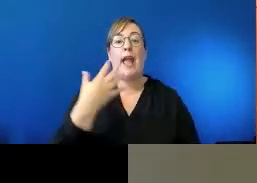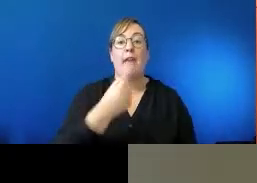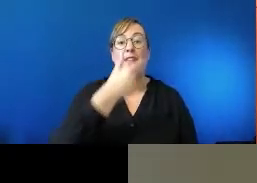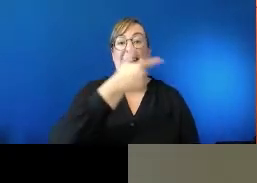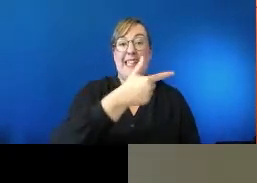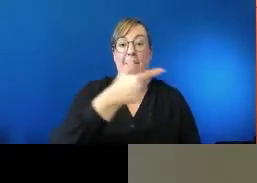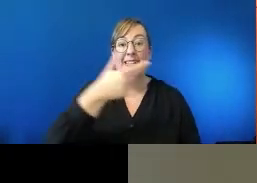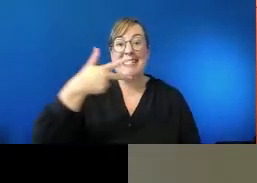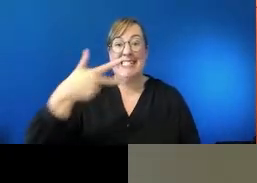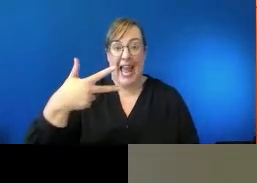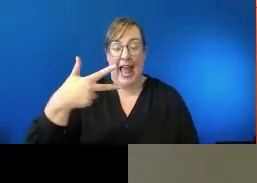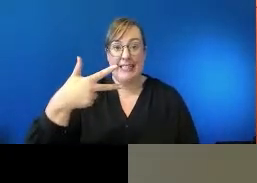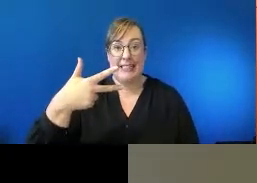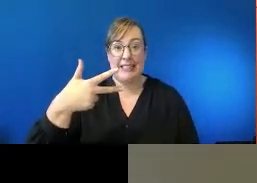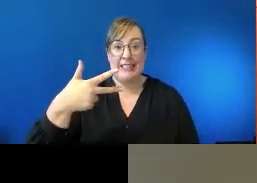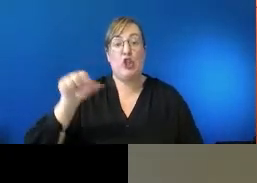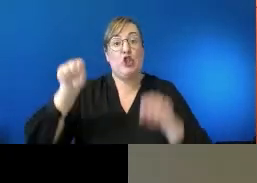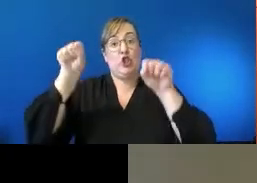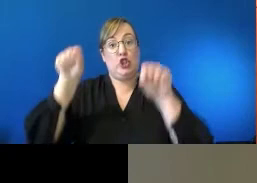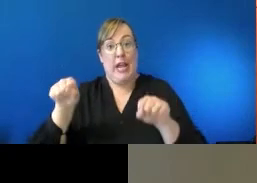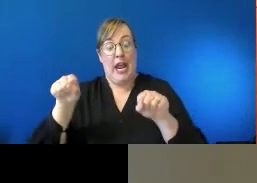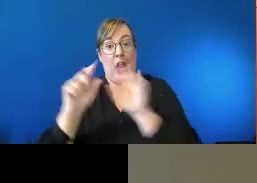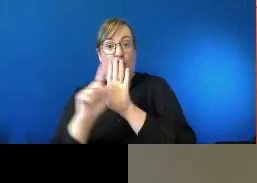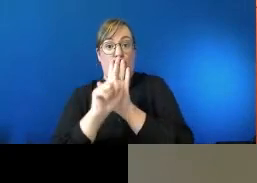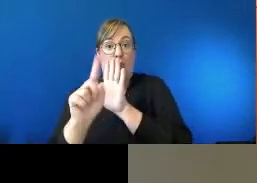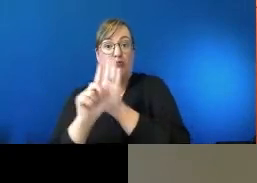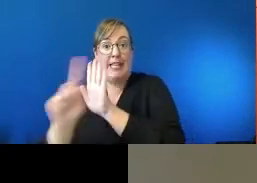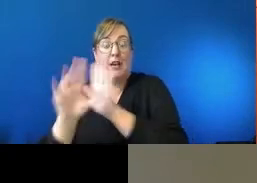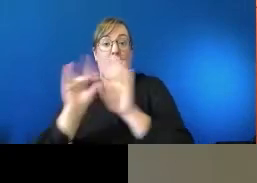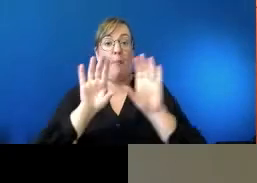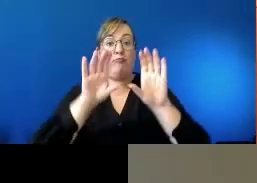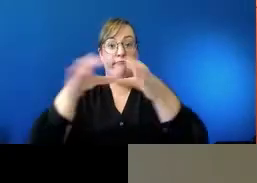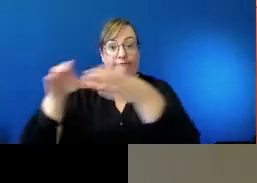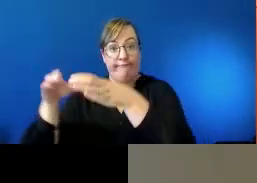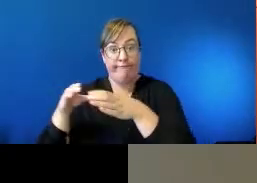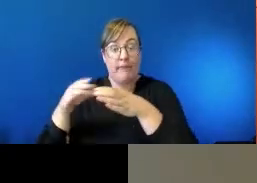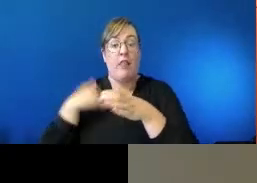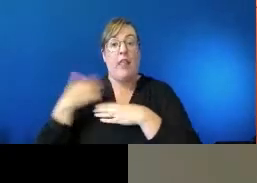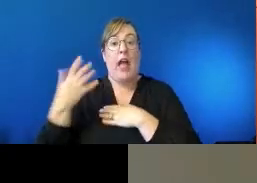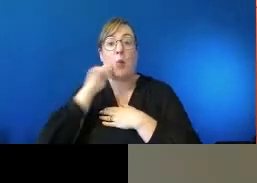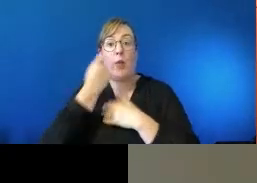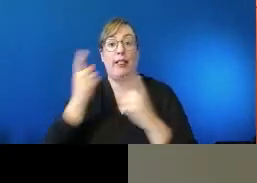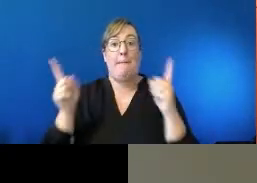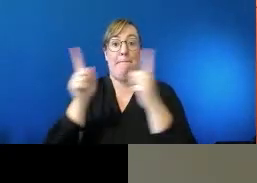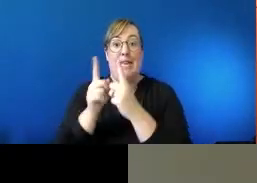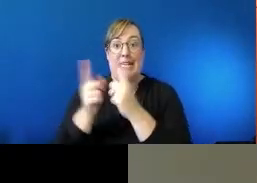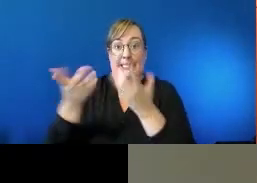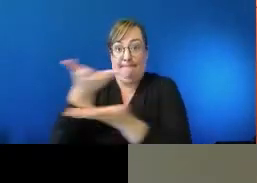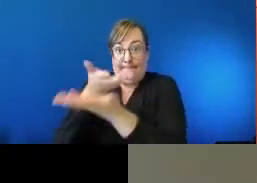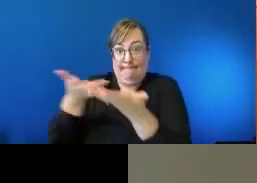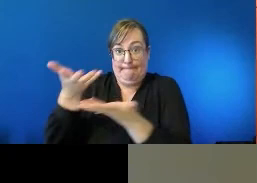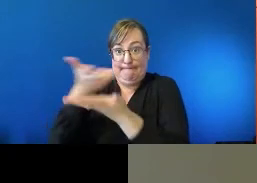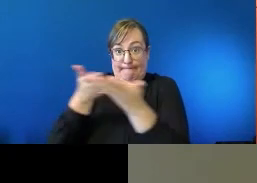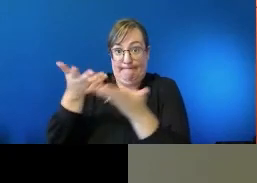chairs, Iwi that are in the country, the chairs meet and we've split ourselves